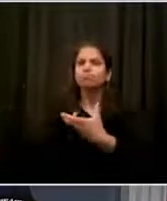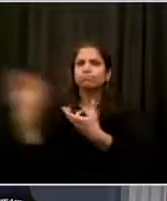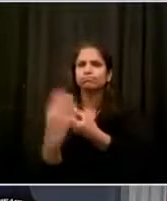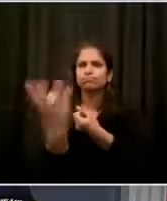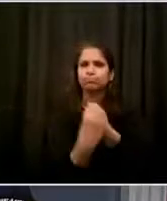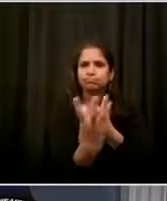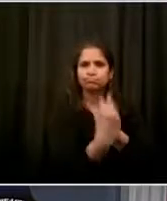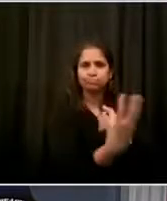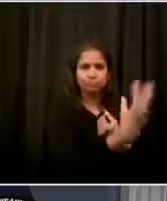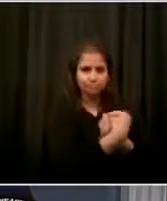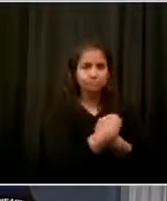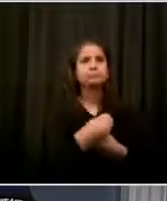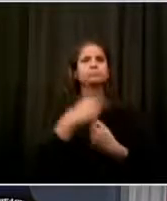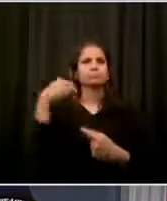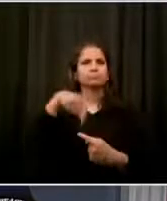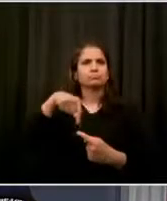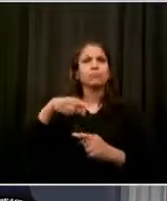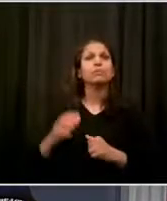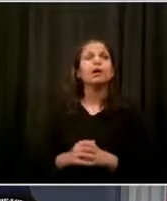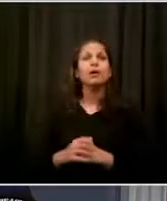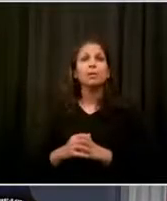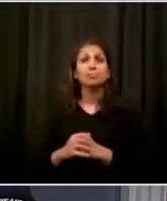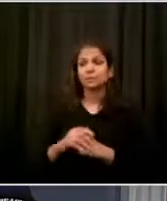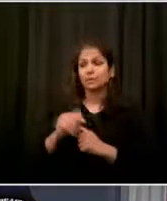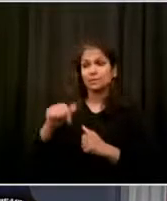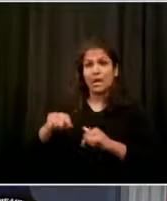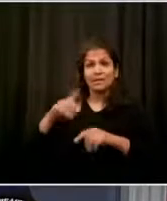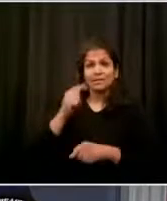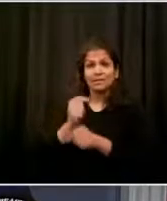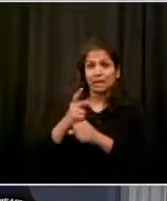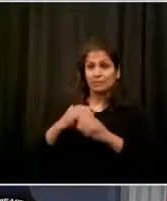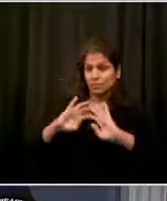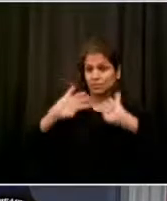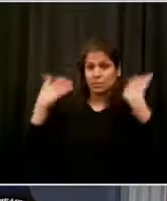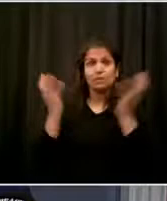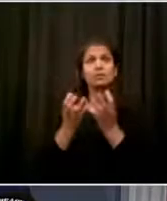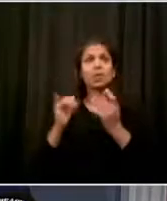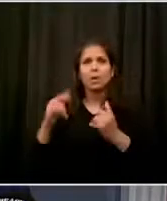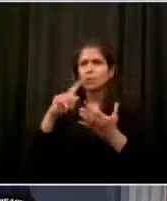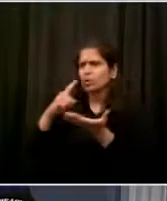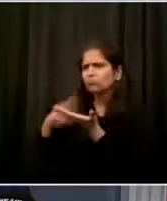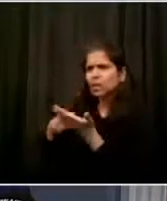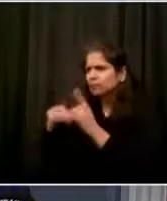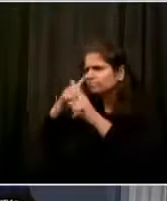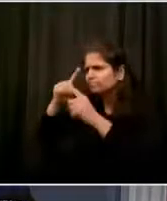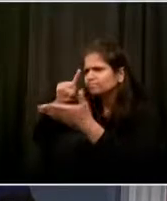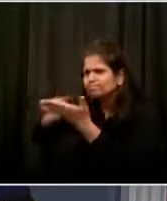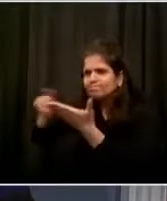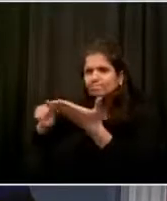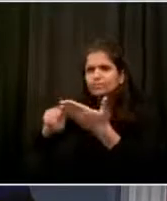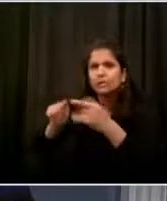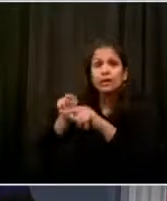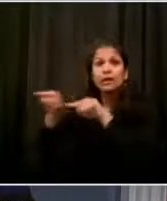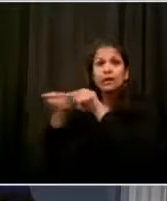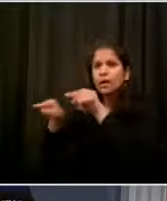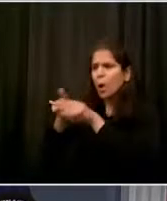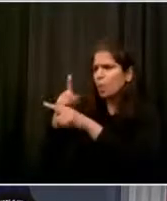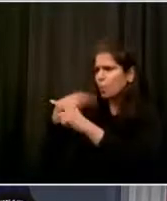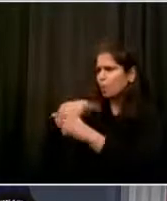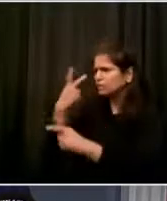specifically of people who are leaders in city government right now, people of color, leading city agencies playing a crucial role